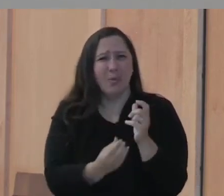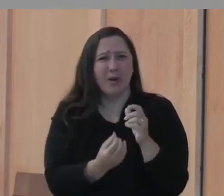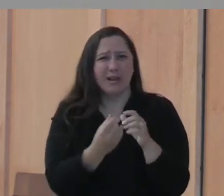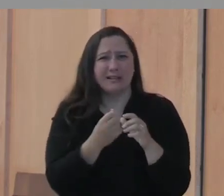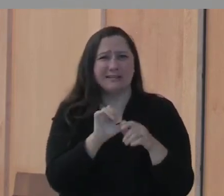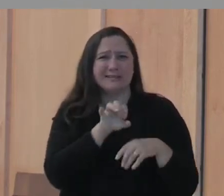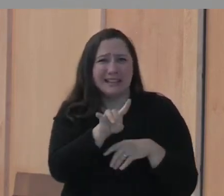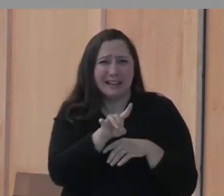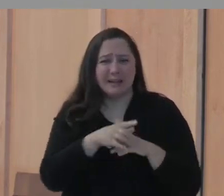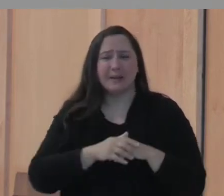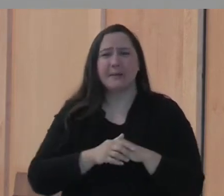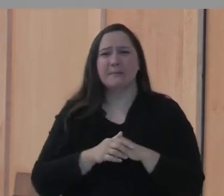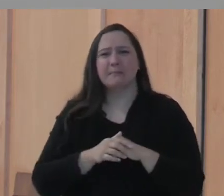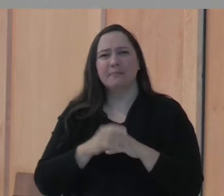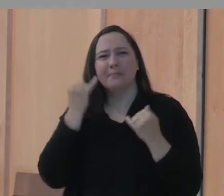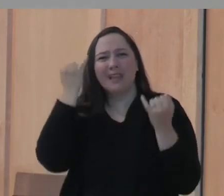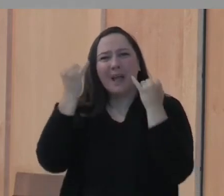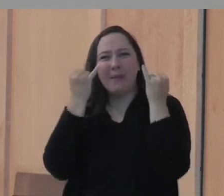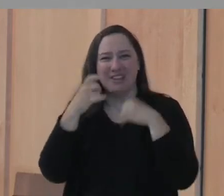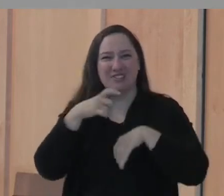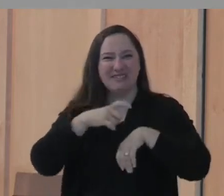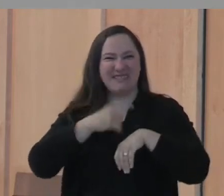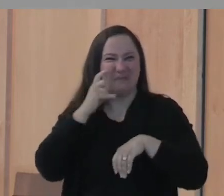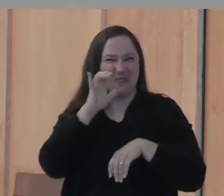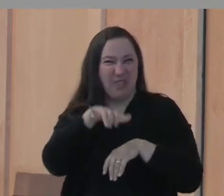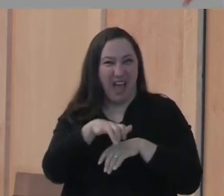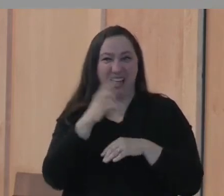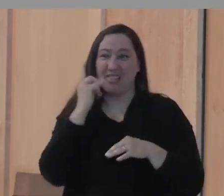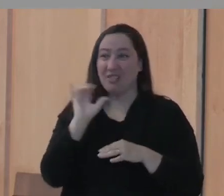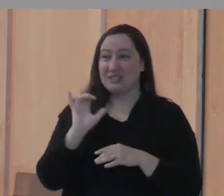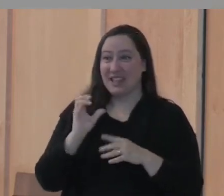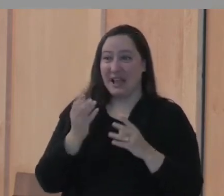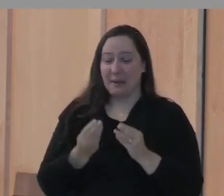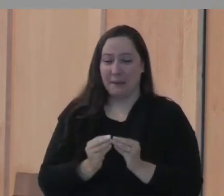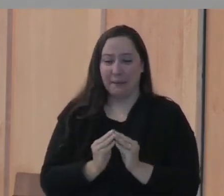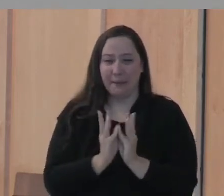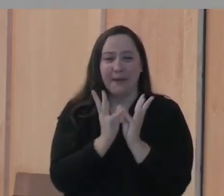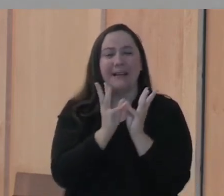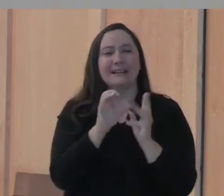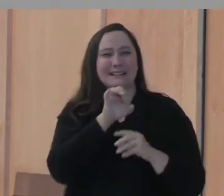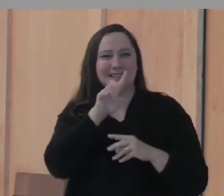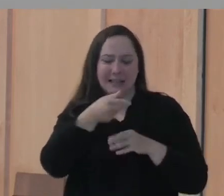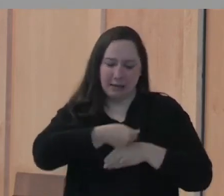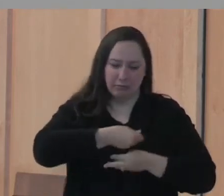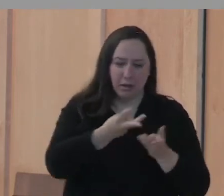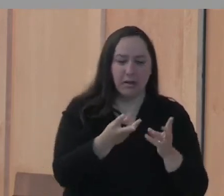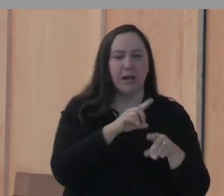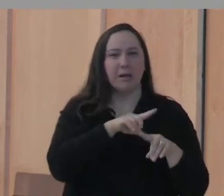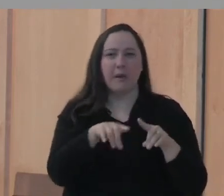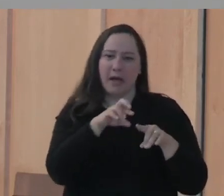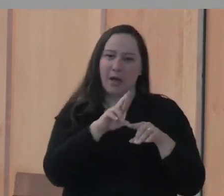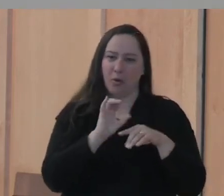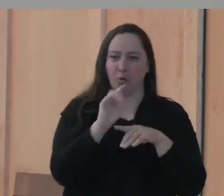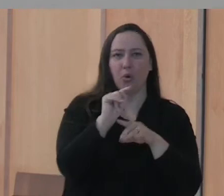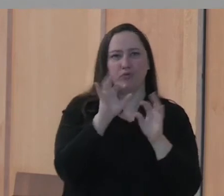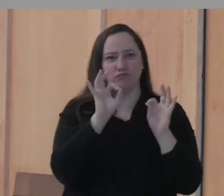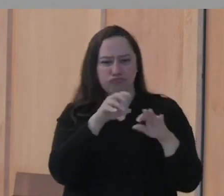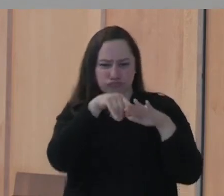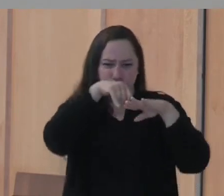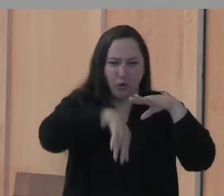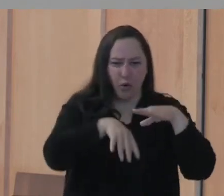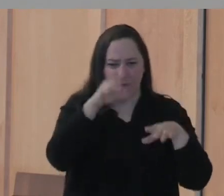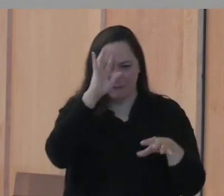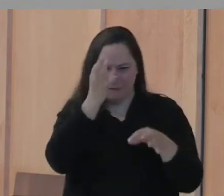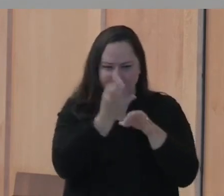Again, get your imagination going. Timelapse on this one looks like seed goes in the ground. The roots start growing. There's